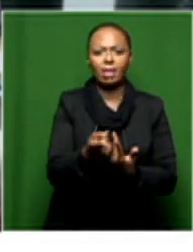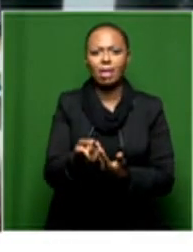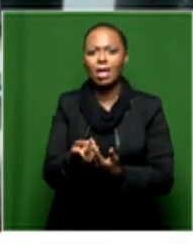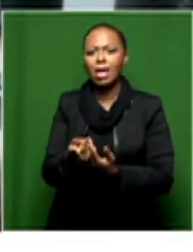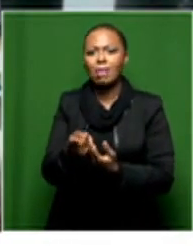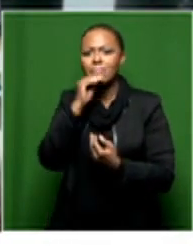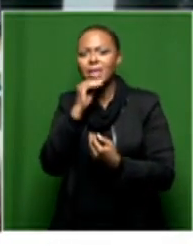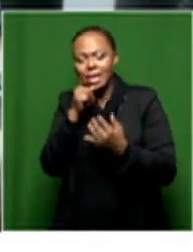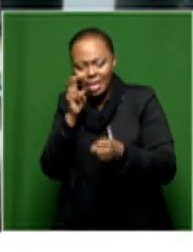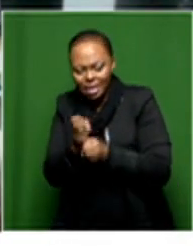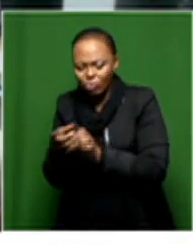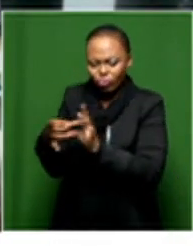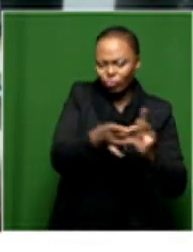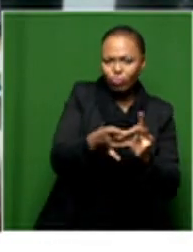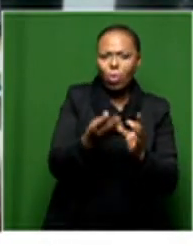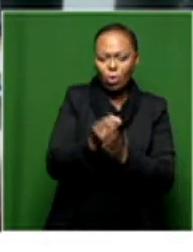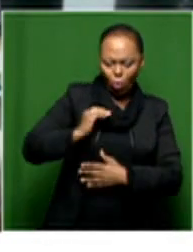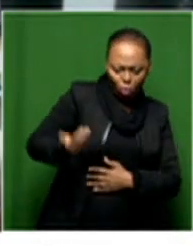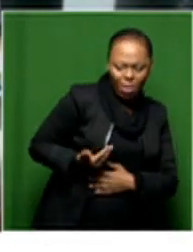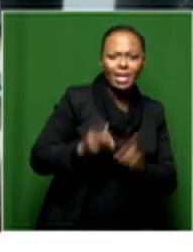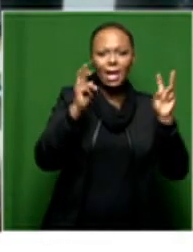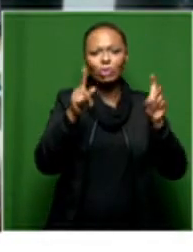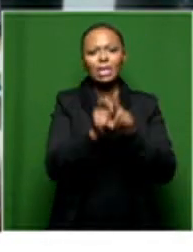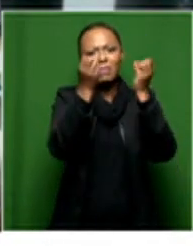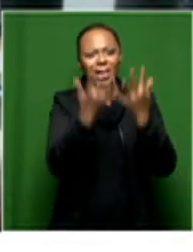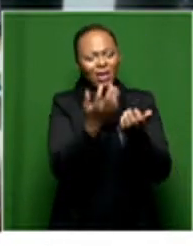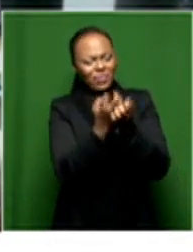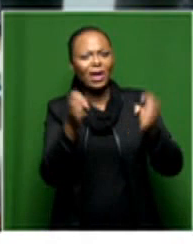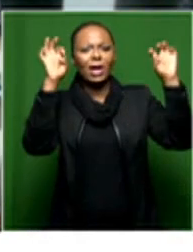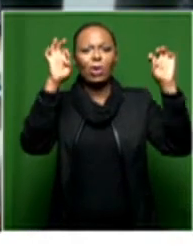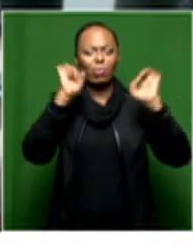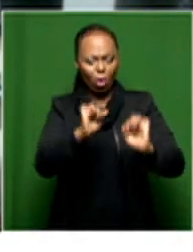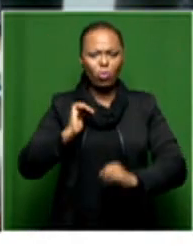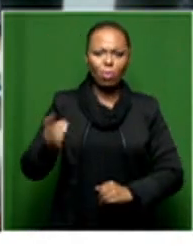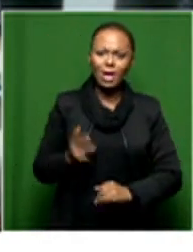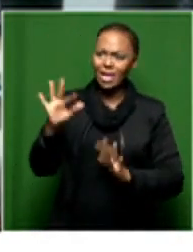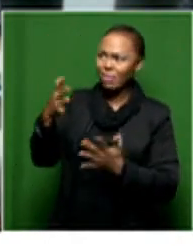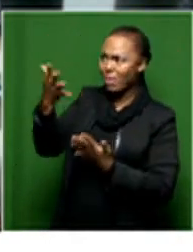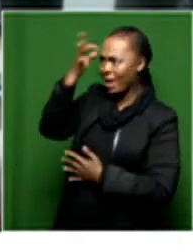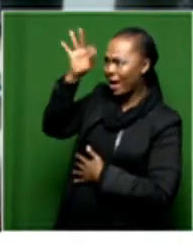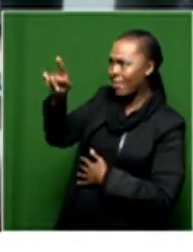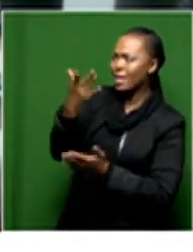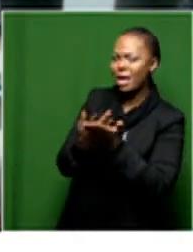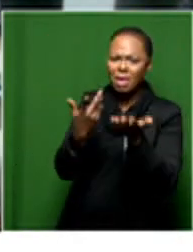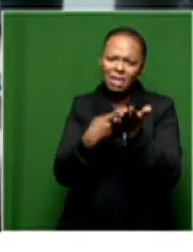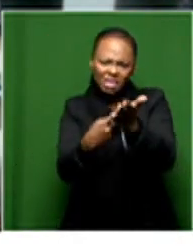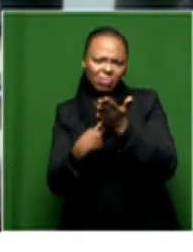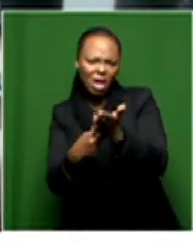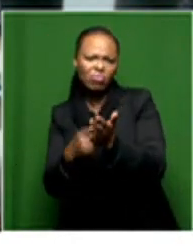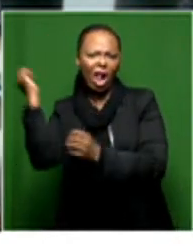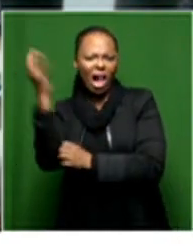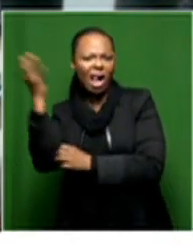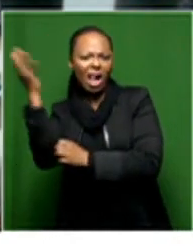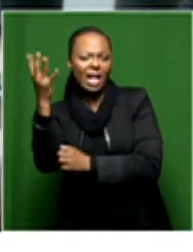root tied with women issues is the financial freedom of women. If government can have a conversation to say,